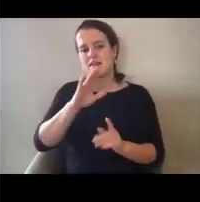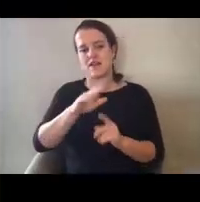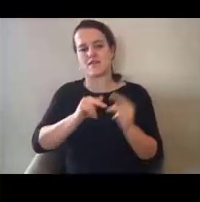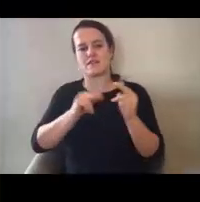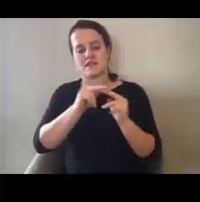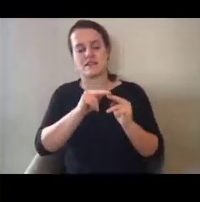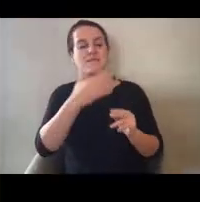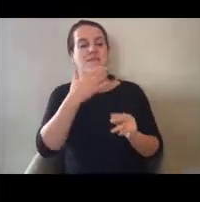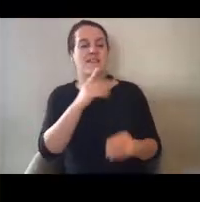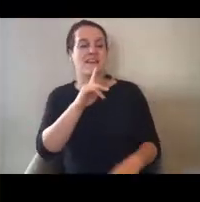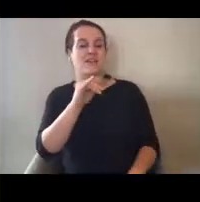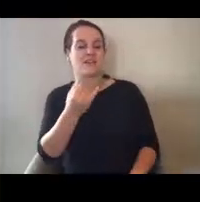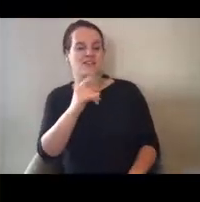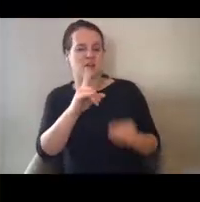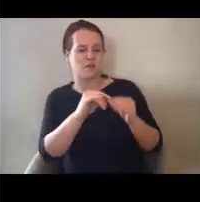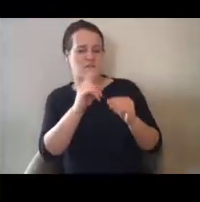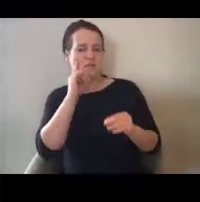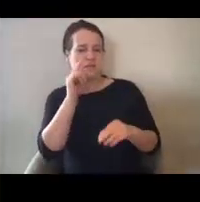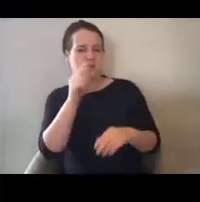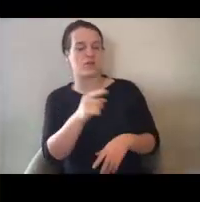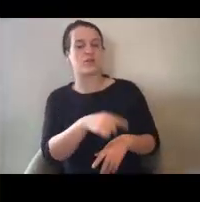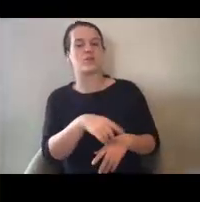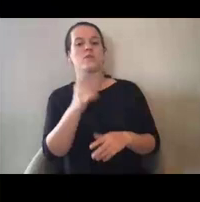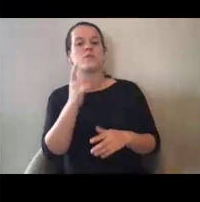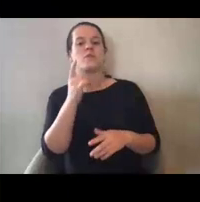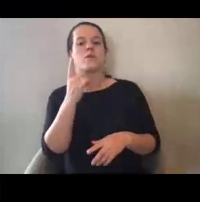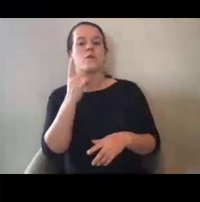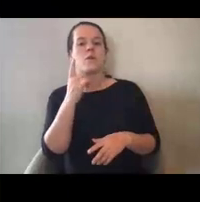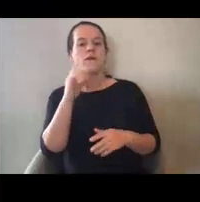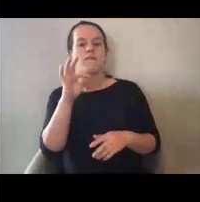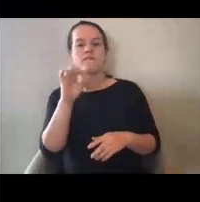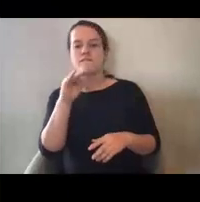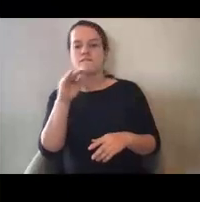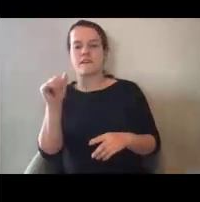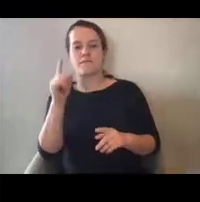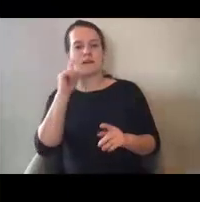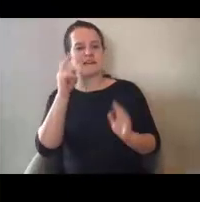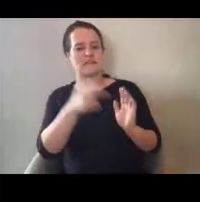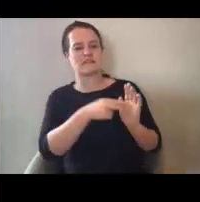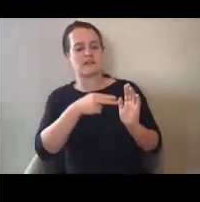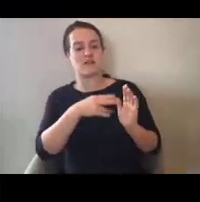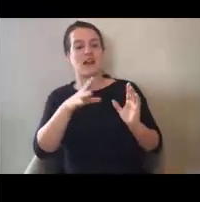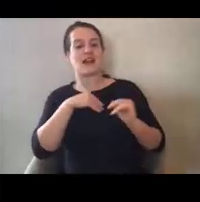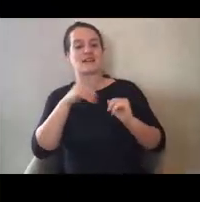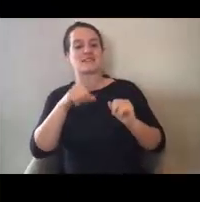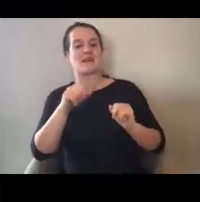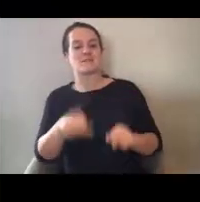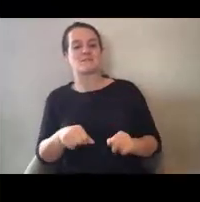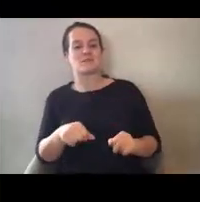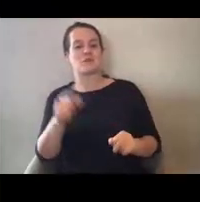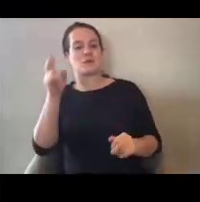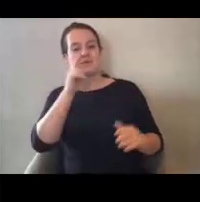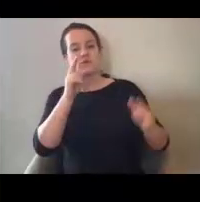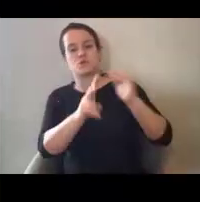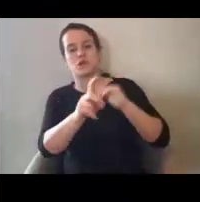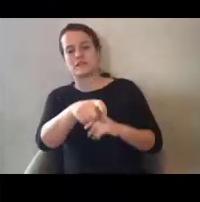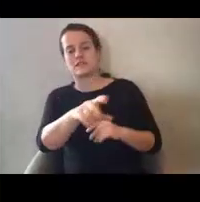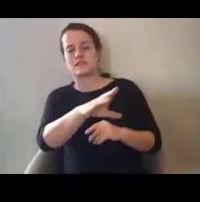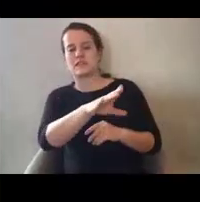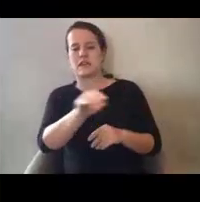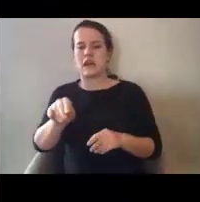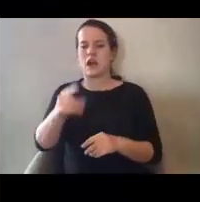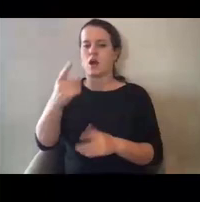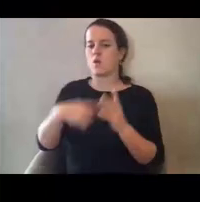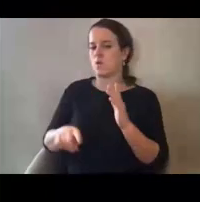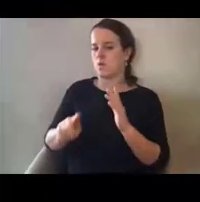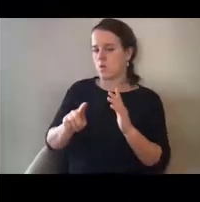KJ. One more for you. Um, what does FEMA consider, quote, an acceptable projected need? And what is, quote,